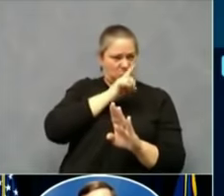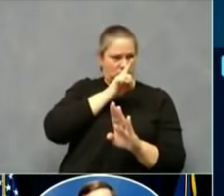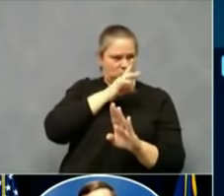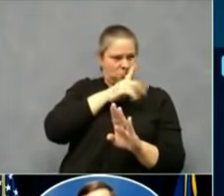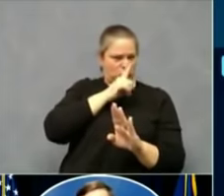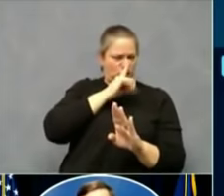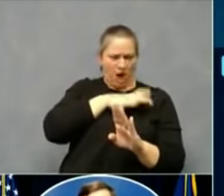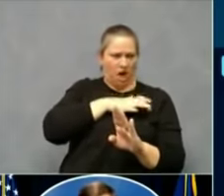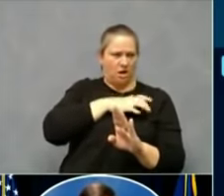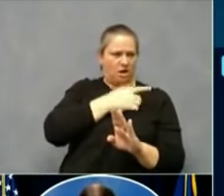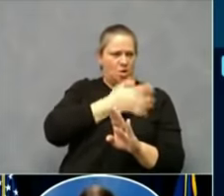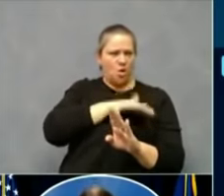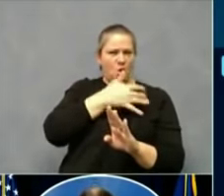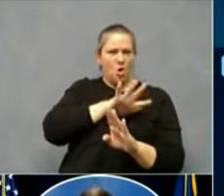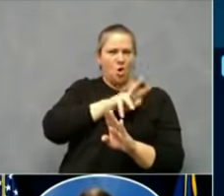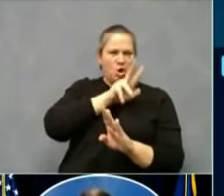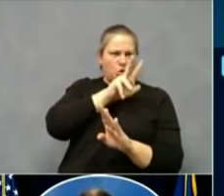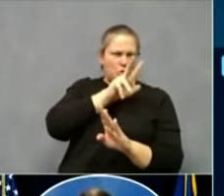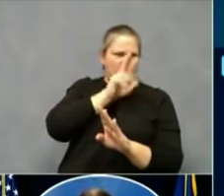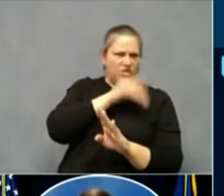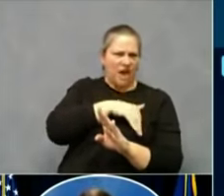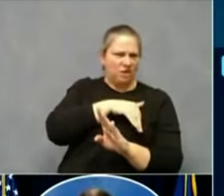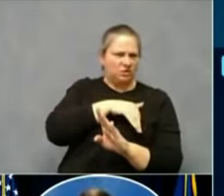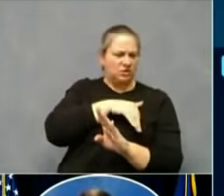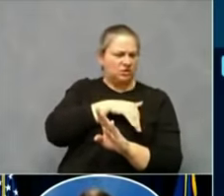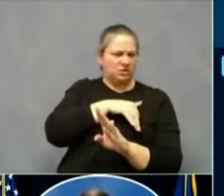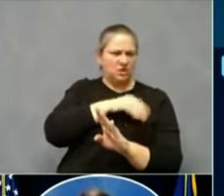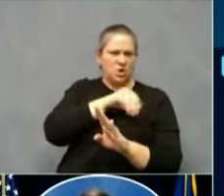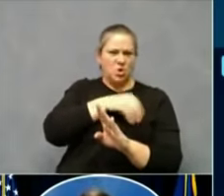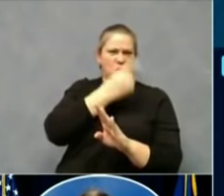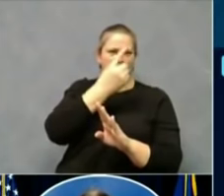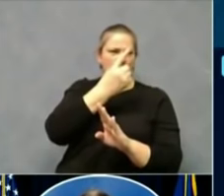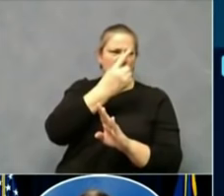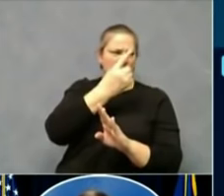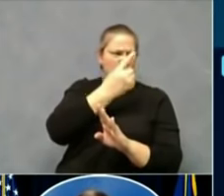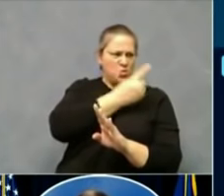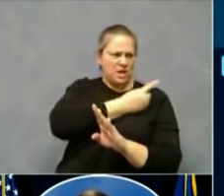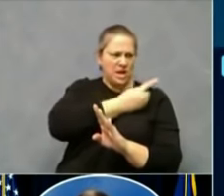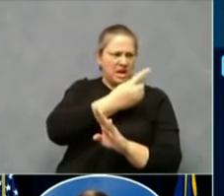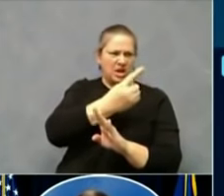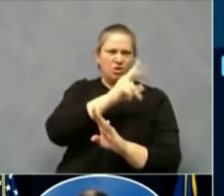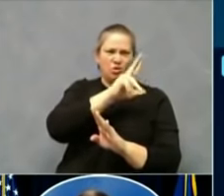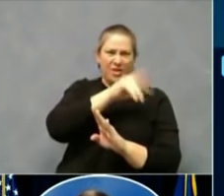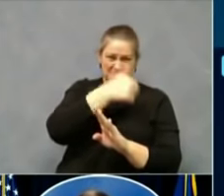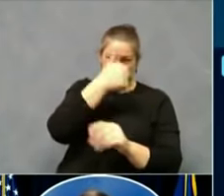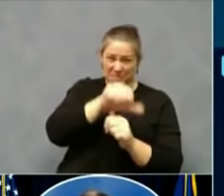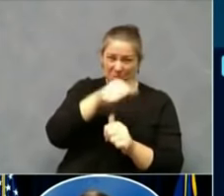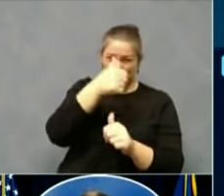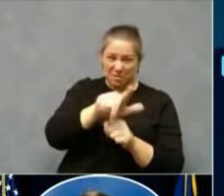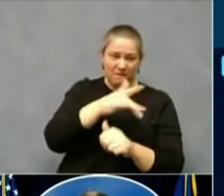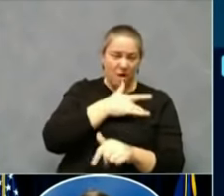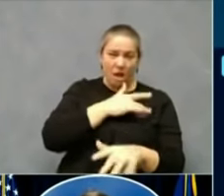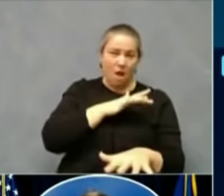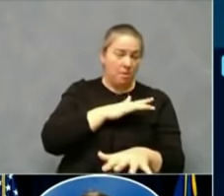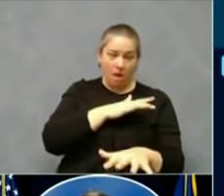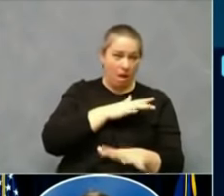we had 3,000 cases in a single week? No, it took us from March the 6th